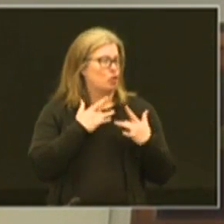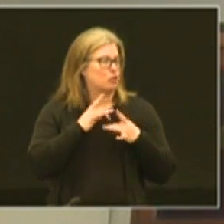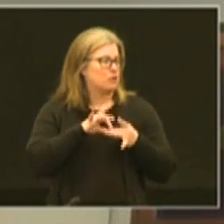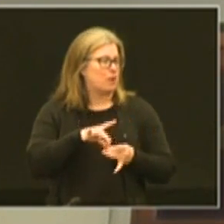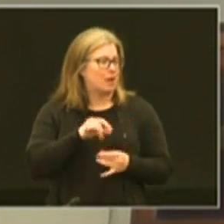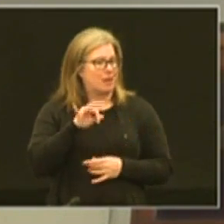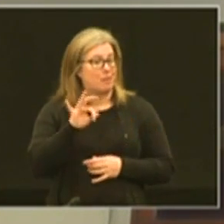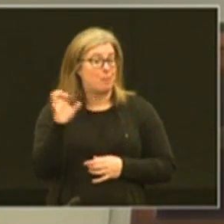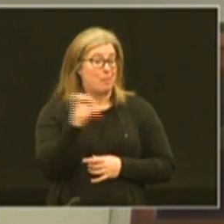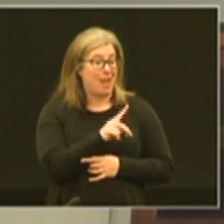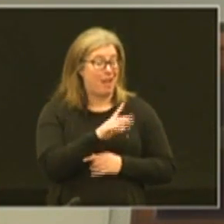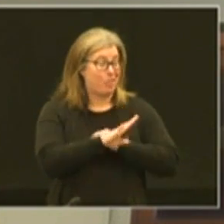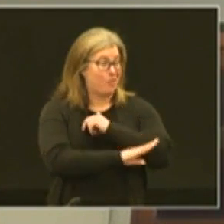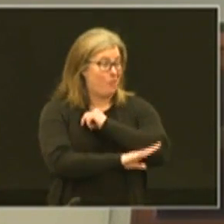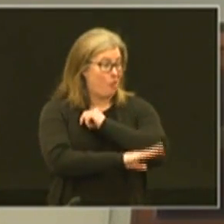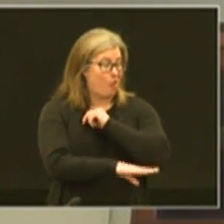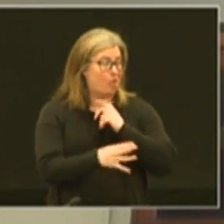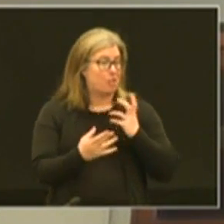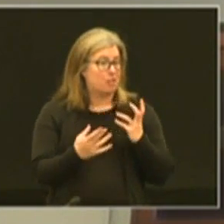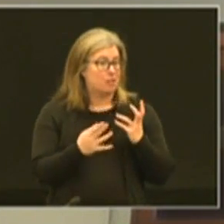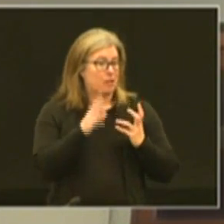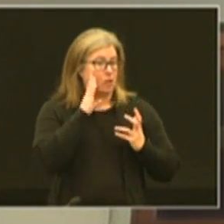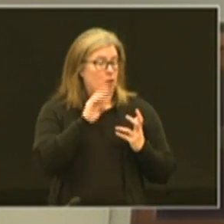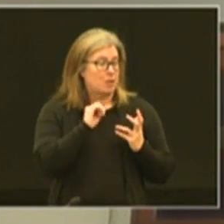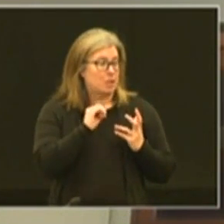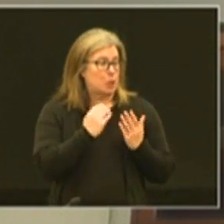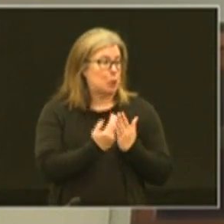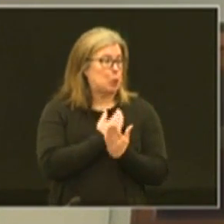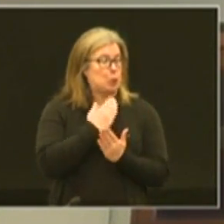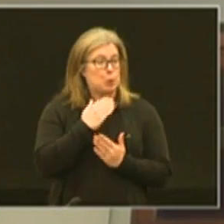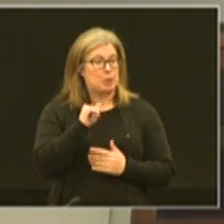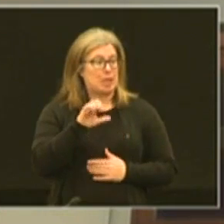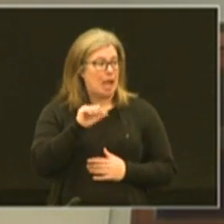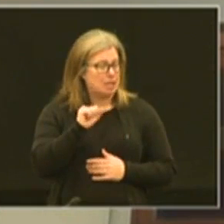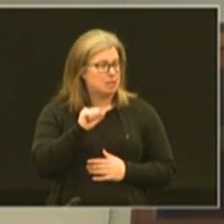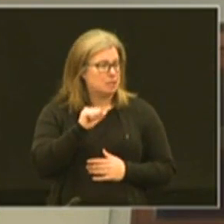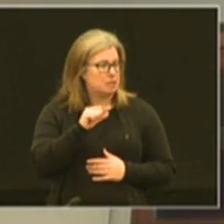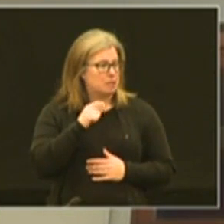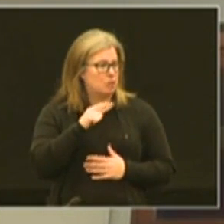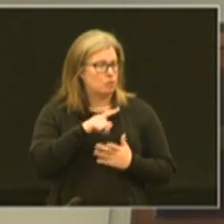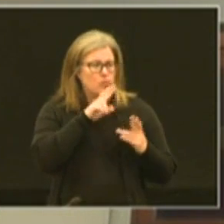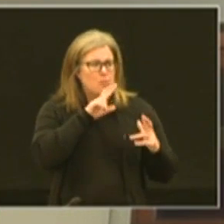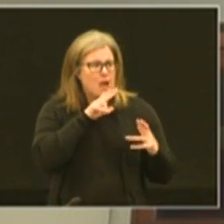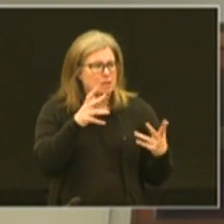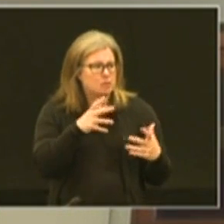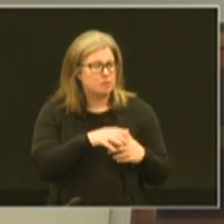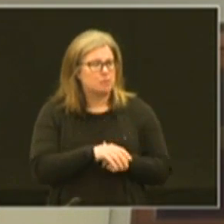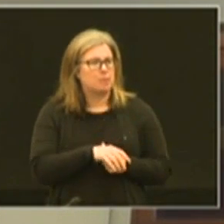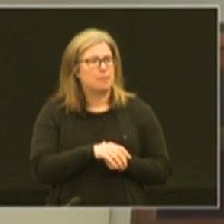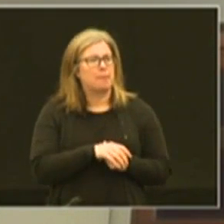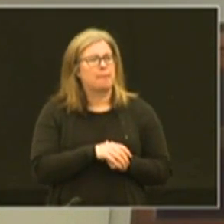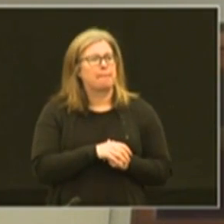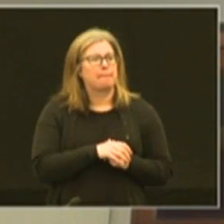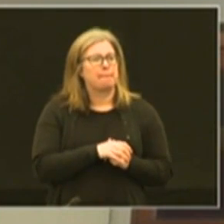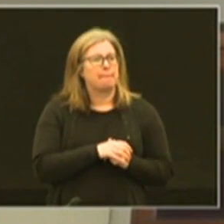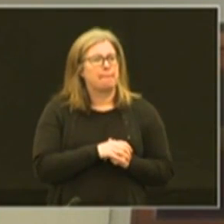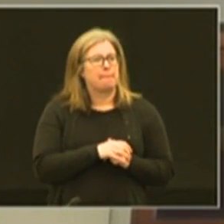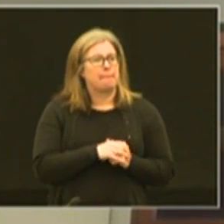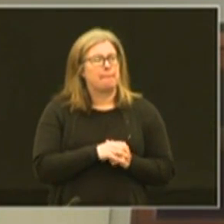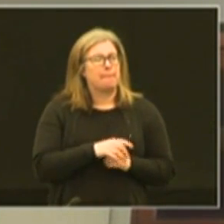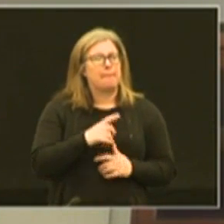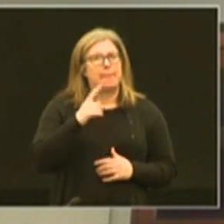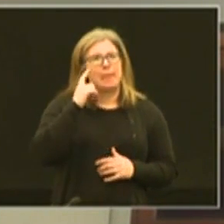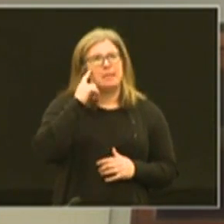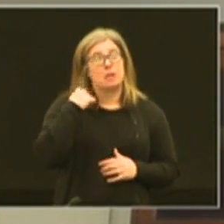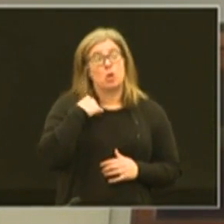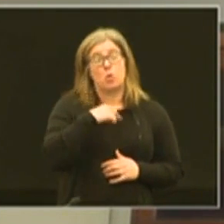about if we come back in the fall and there would be new sets of cases what the response would be then um you know and